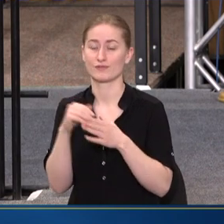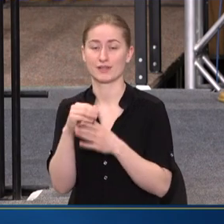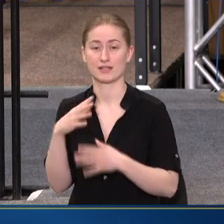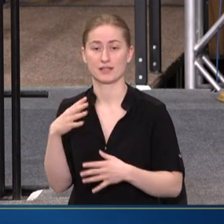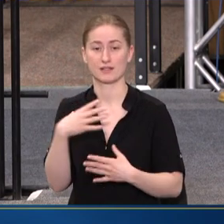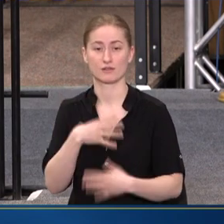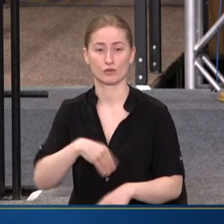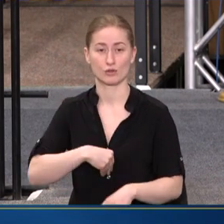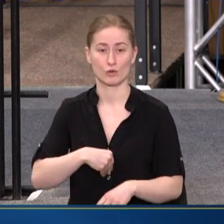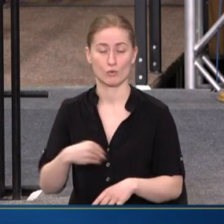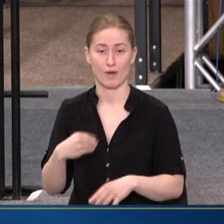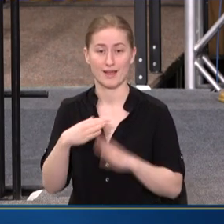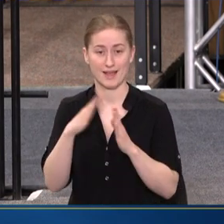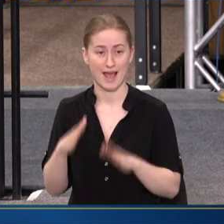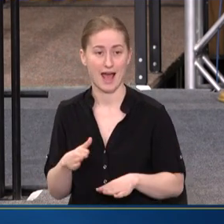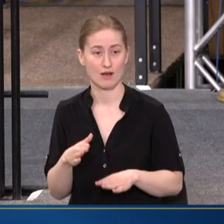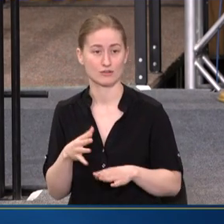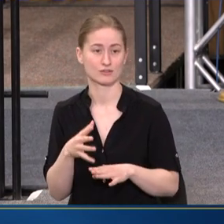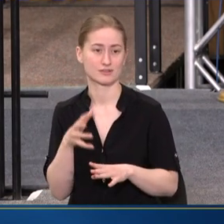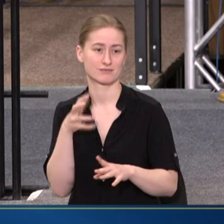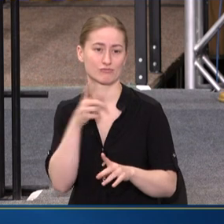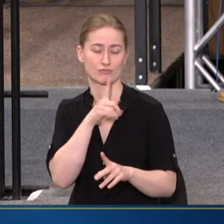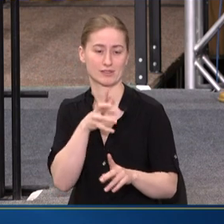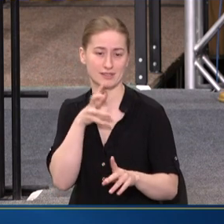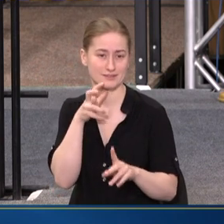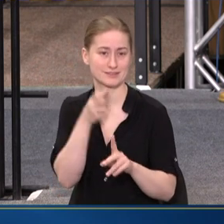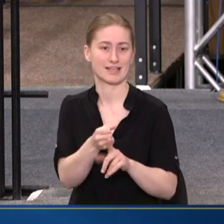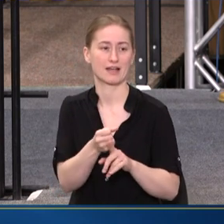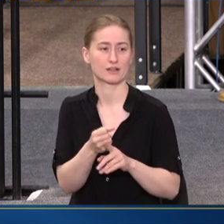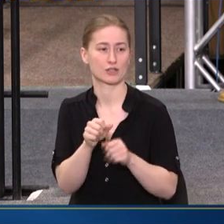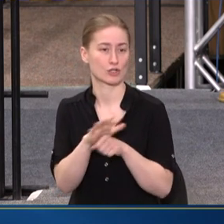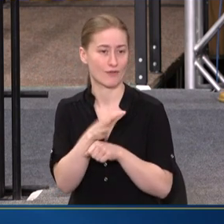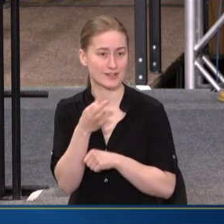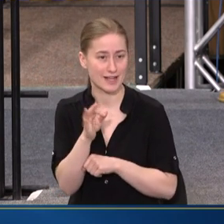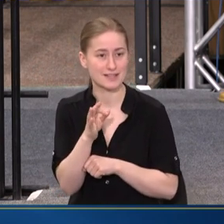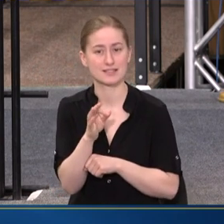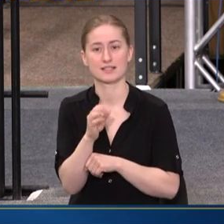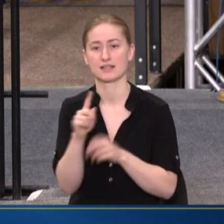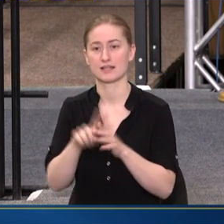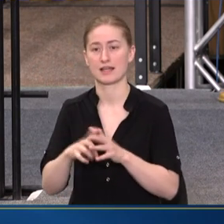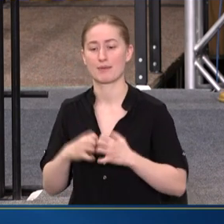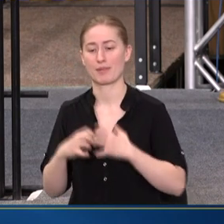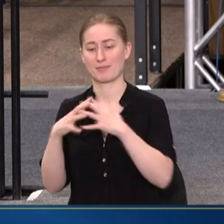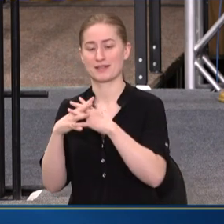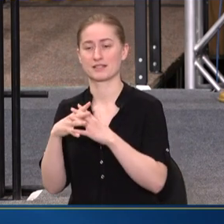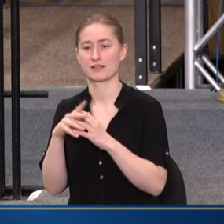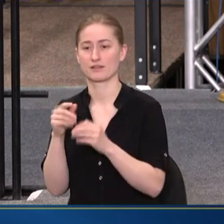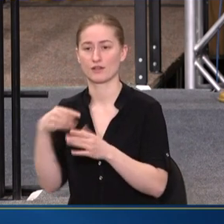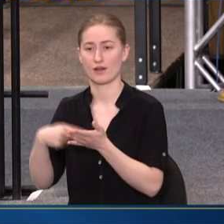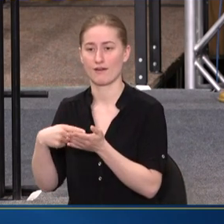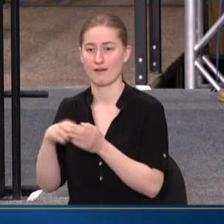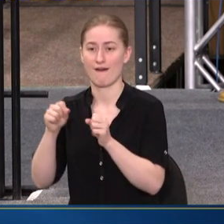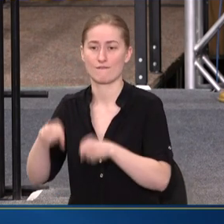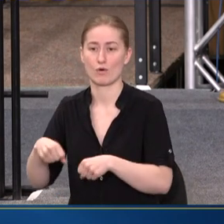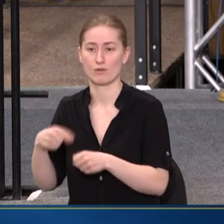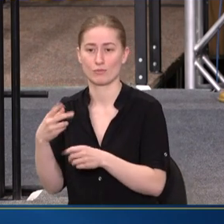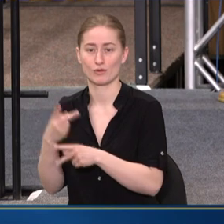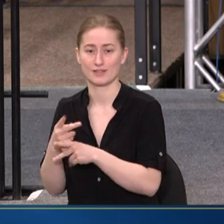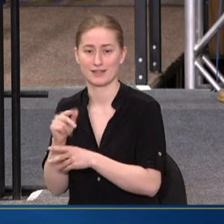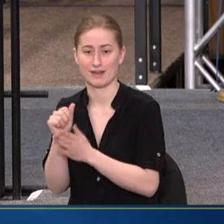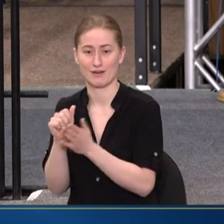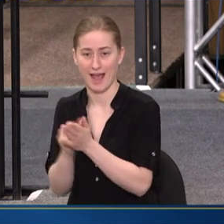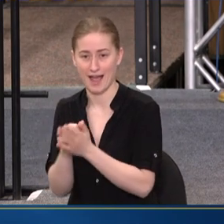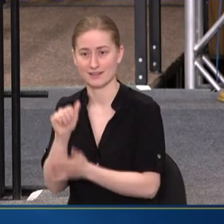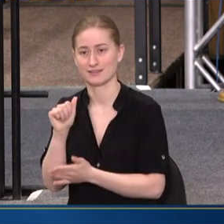HOUSE TACKLING ISSUES SUCH AS COVID-19, IMPLEMENTING THE AFFORDABLE CARE AND ALSO PREVIOUSLY SERVING AS THE